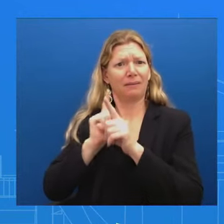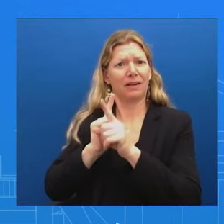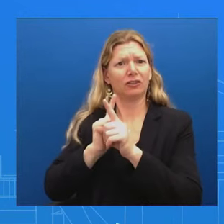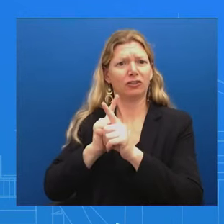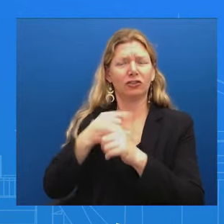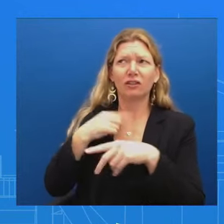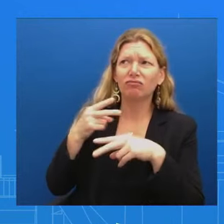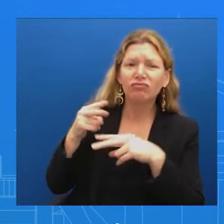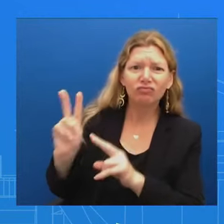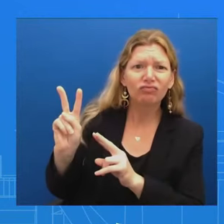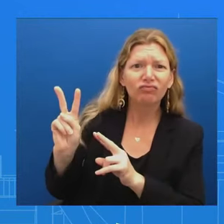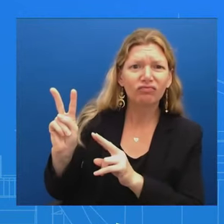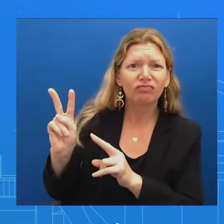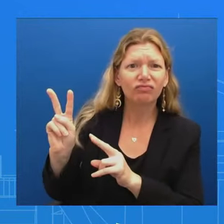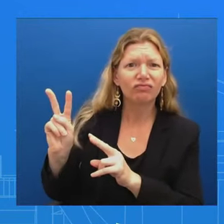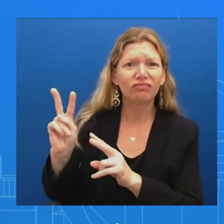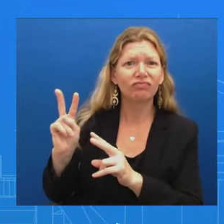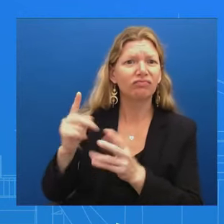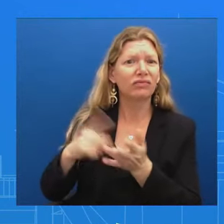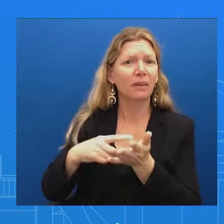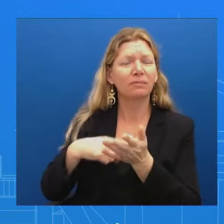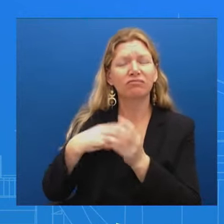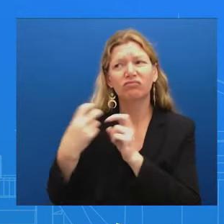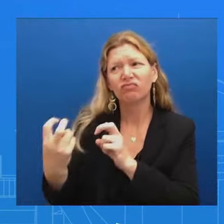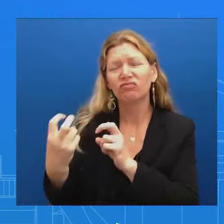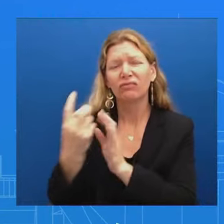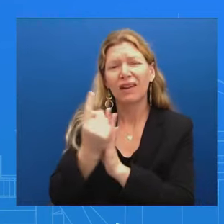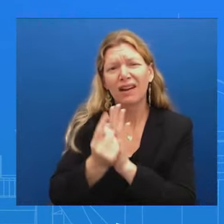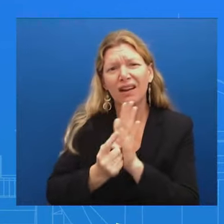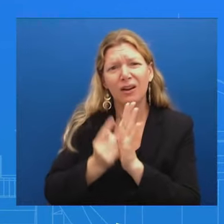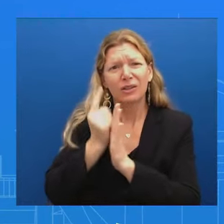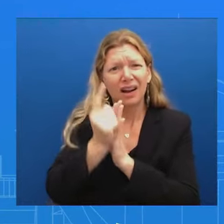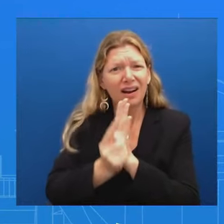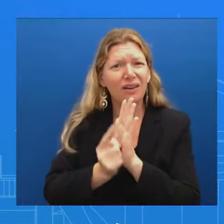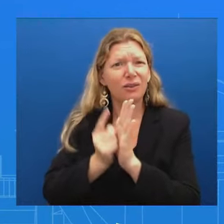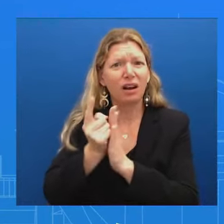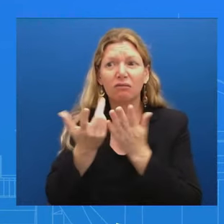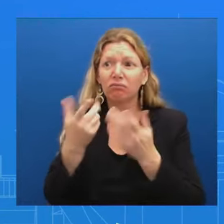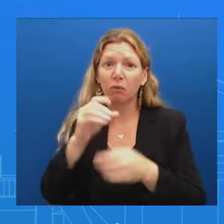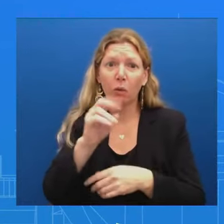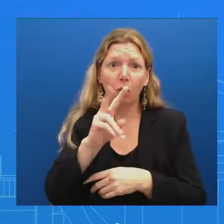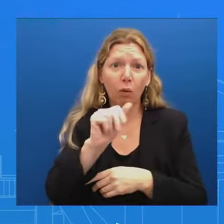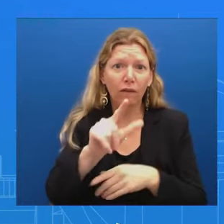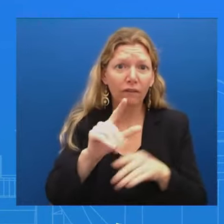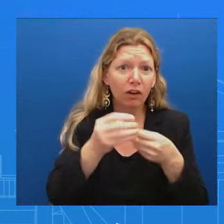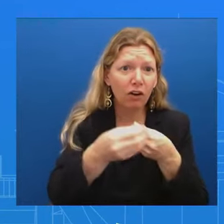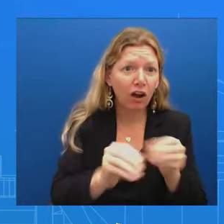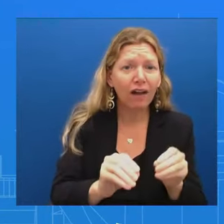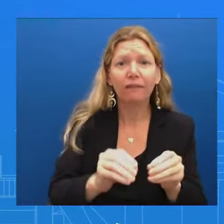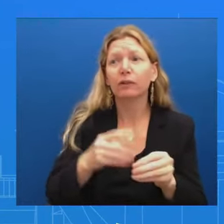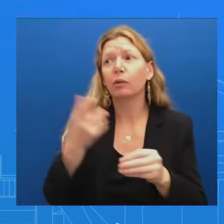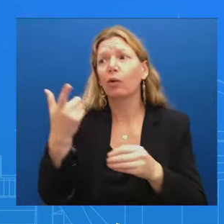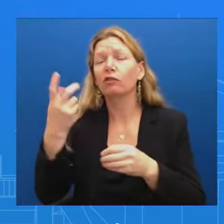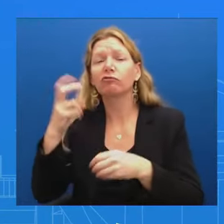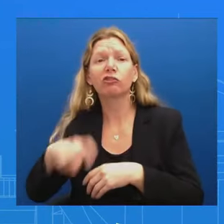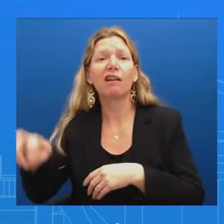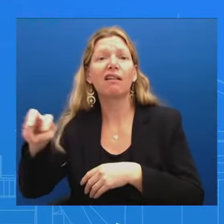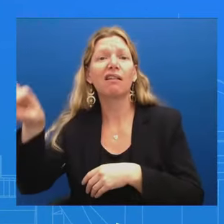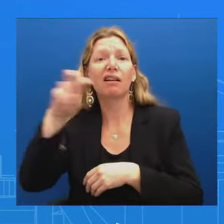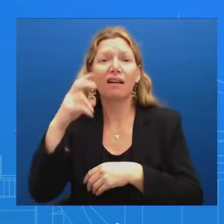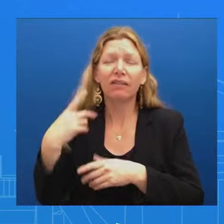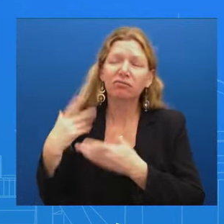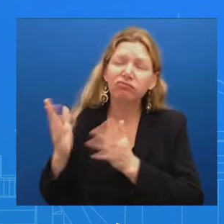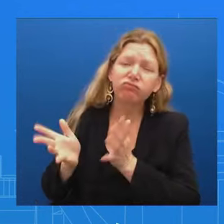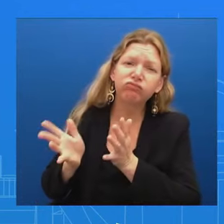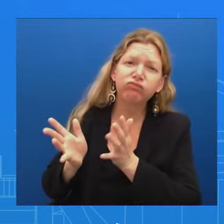Whether it's in the Oval Office Whether it's on the road And I believe for me You're asking me my personal opinion He is sharp